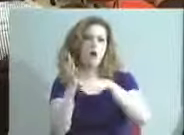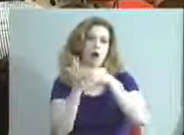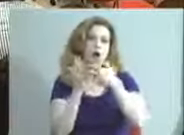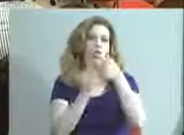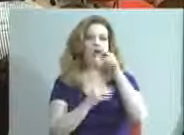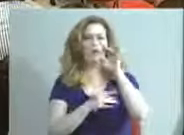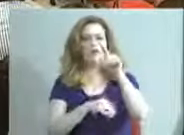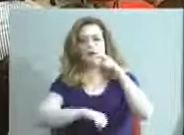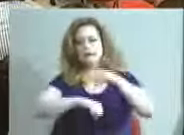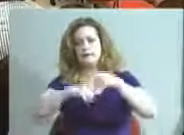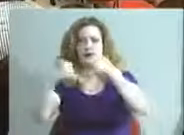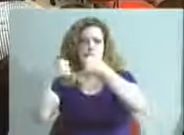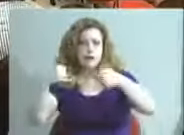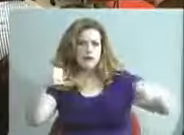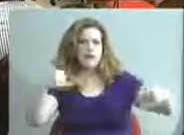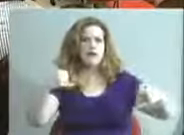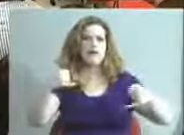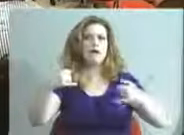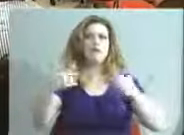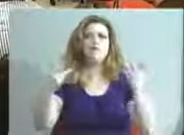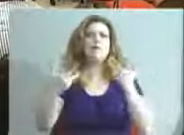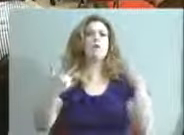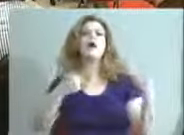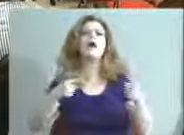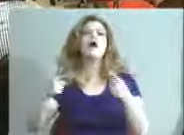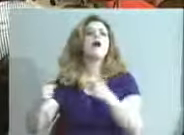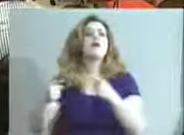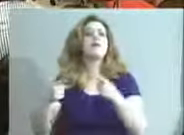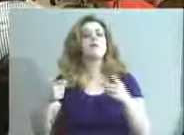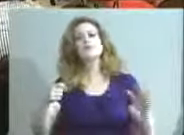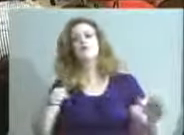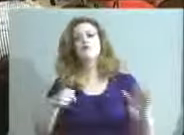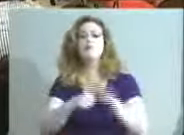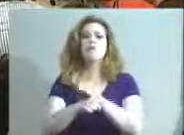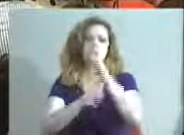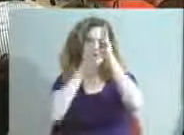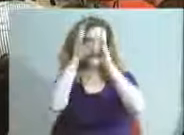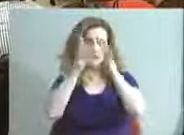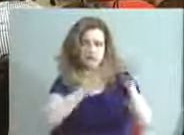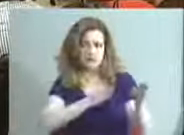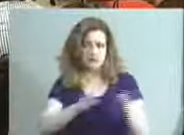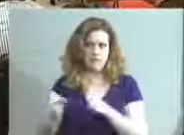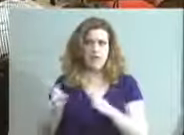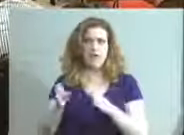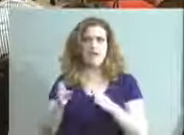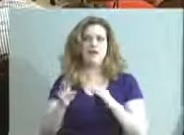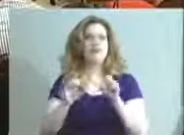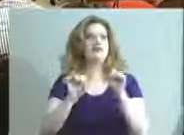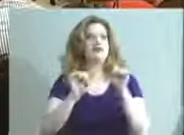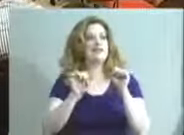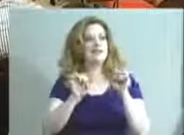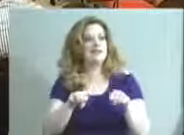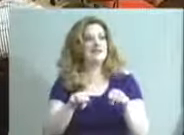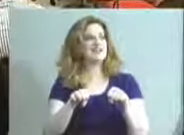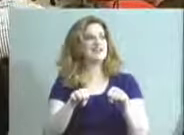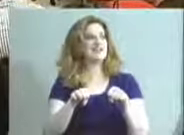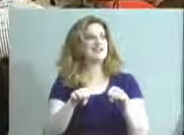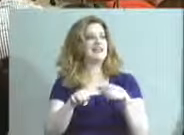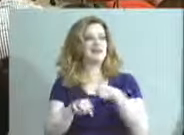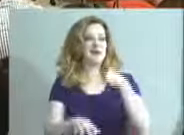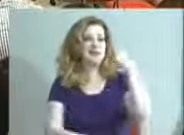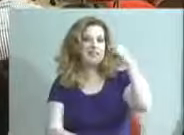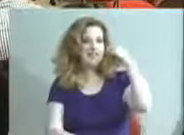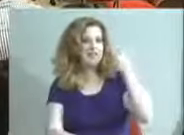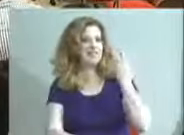timeline of what's happening with the whole strategic plan so that we can get it. So I think